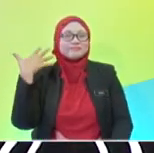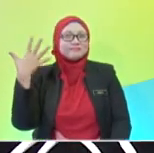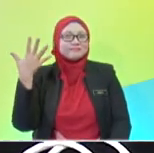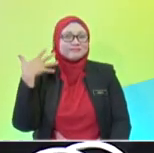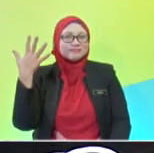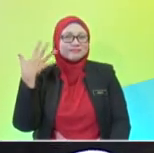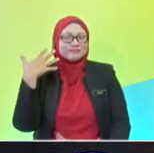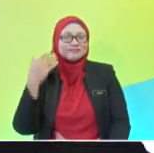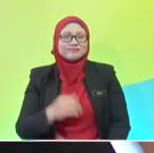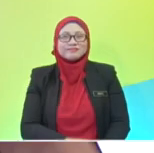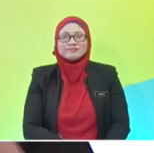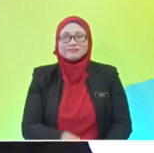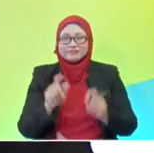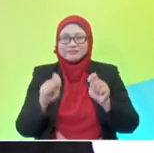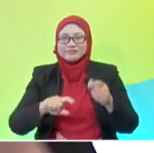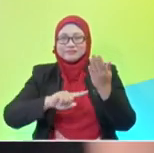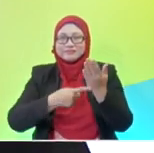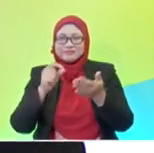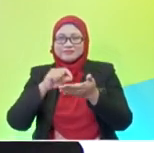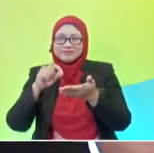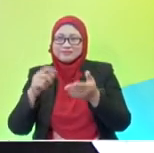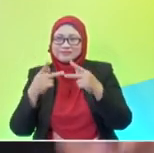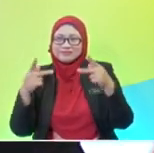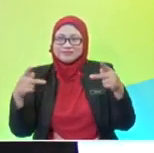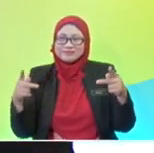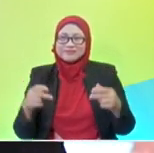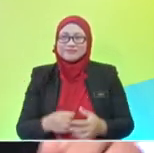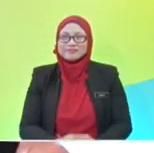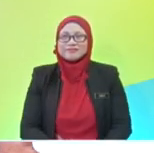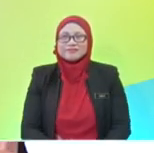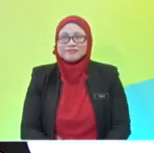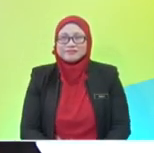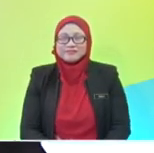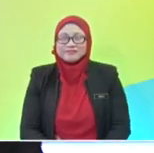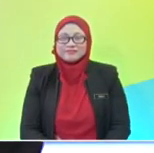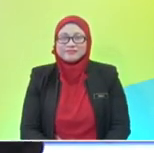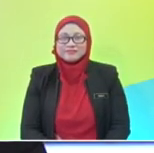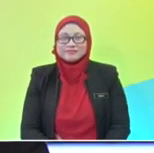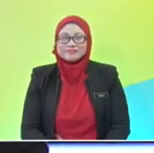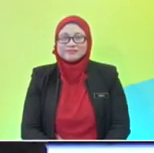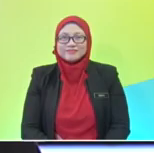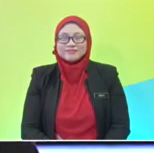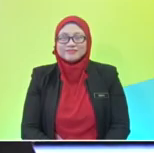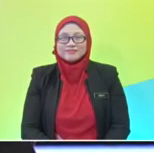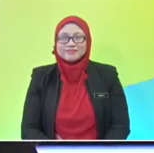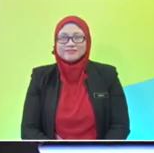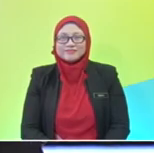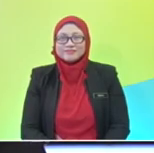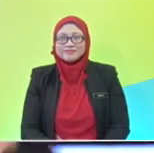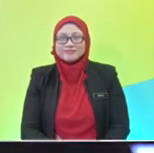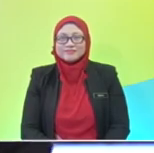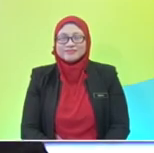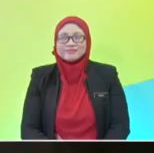you may start writing your lyrics now, yeah? Yes. In the meantime, we will pick the bags for the other pupils. Yes, exactly. Okay, alright, Alicia, you have got yours.